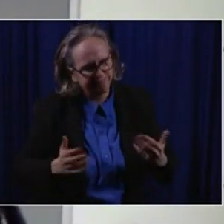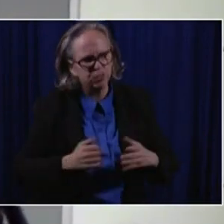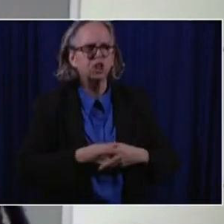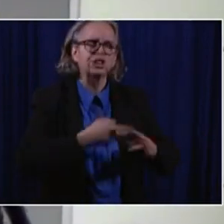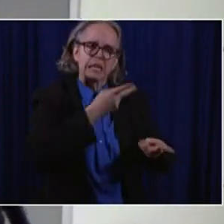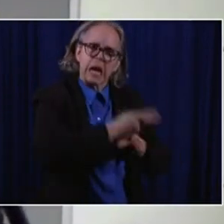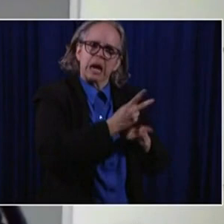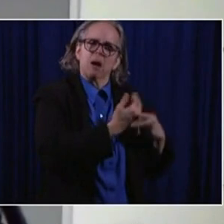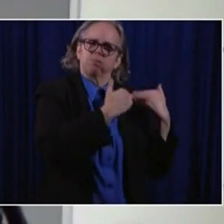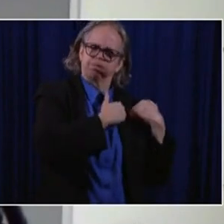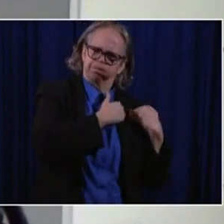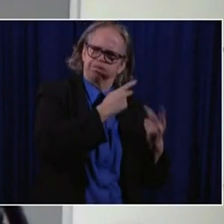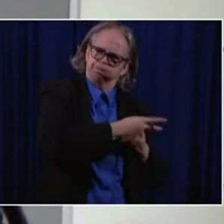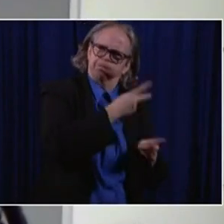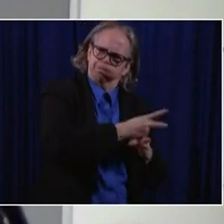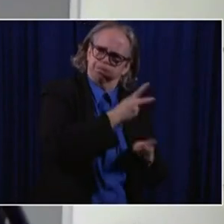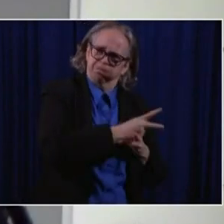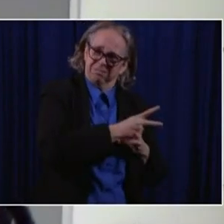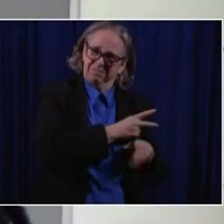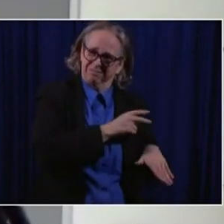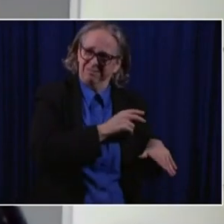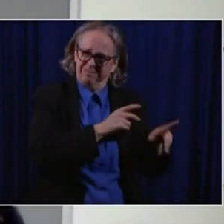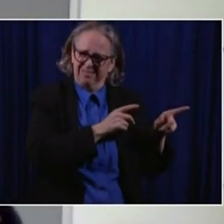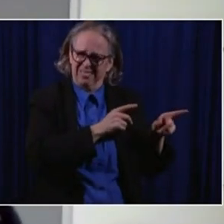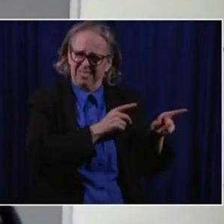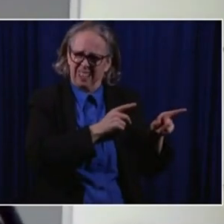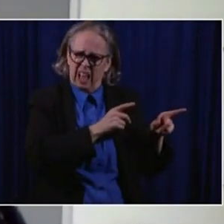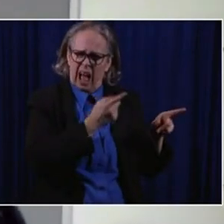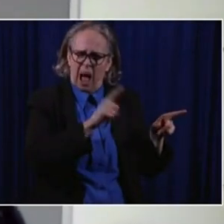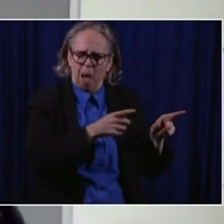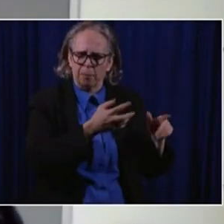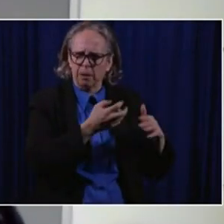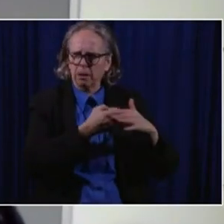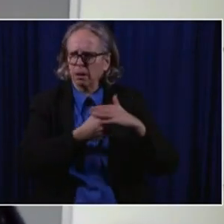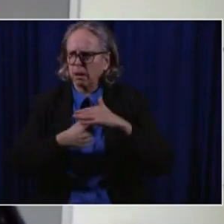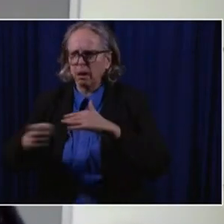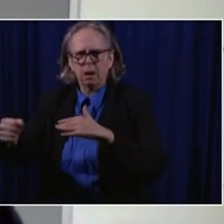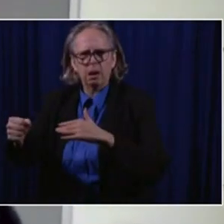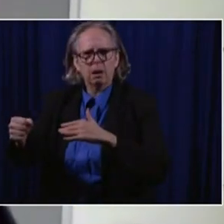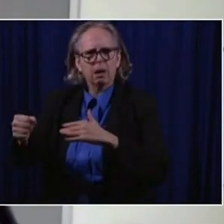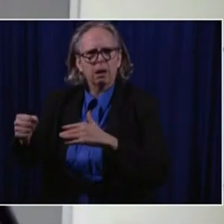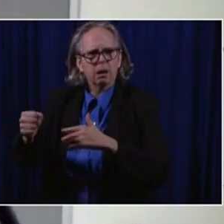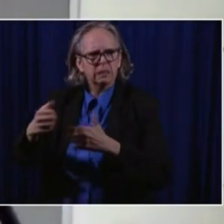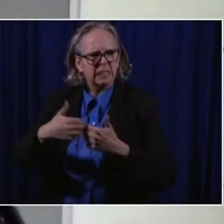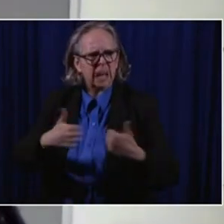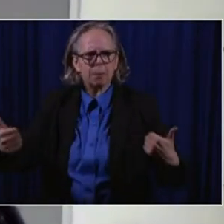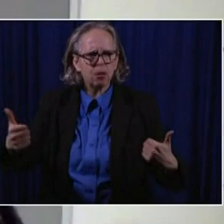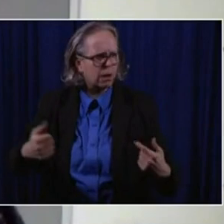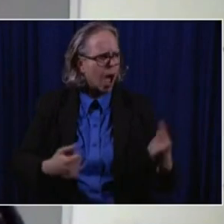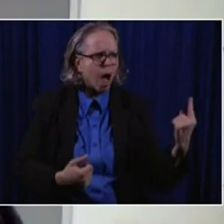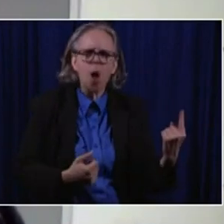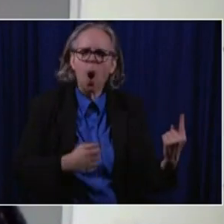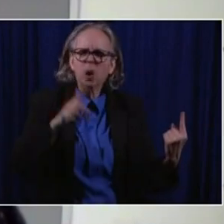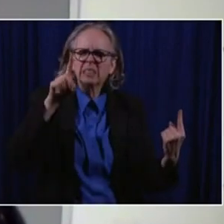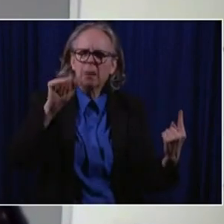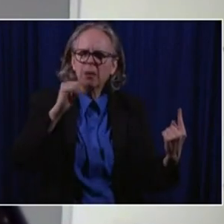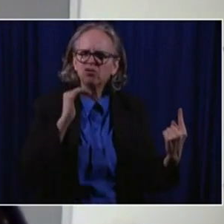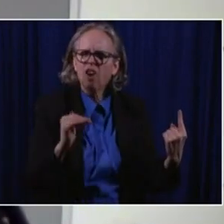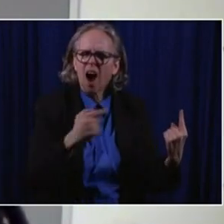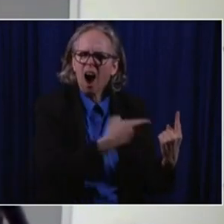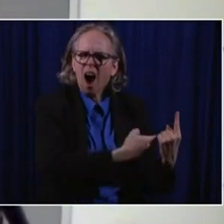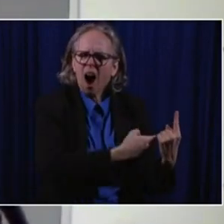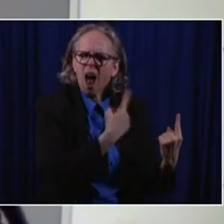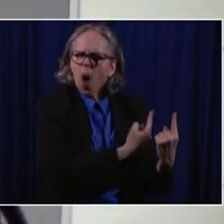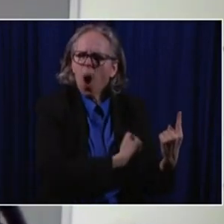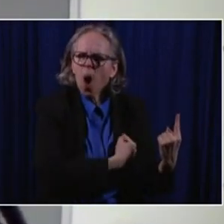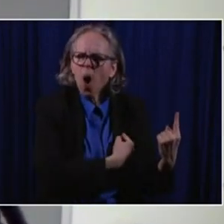him. She, he's never been alone. Without her in his life. And I was in there when the, in the room, when he passed, I tried to be that support for